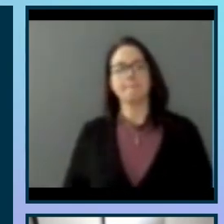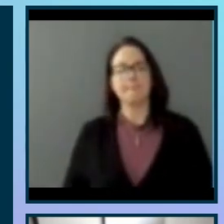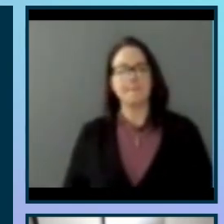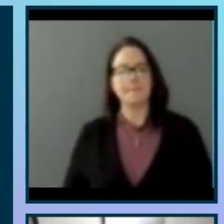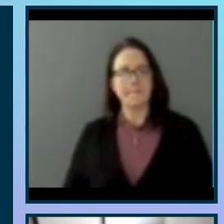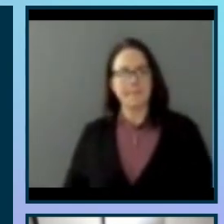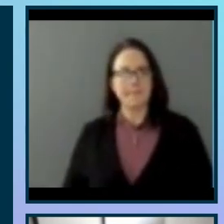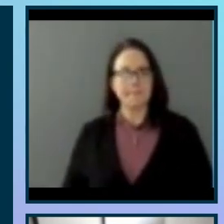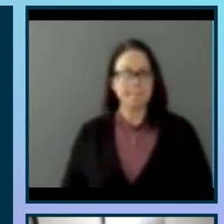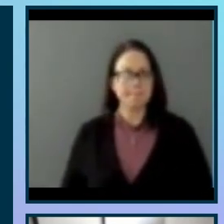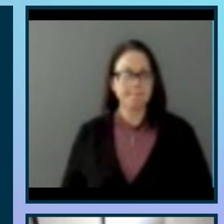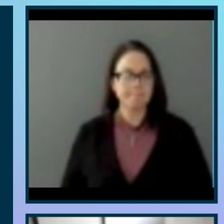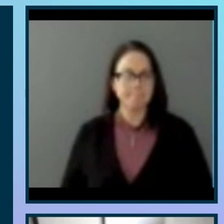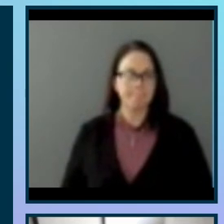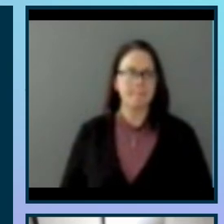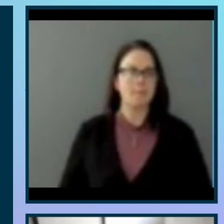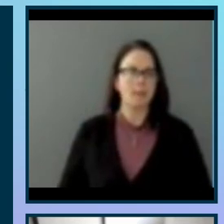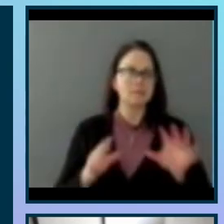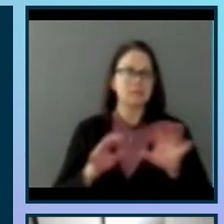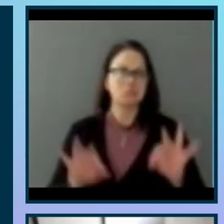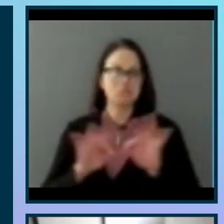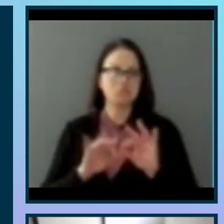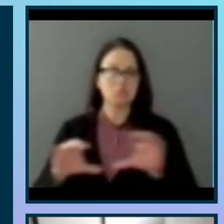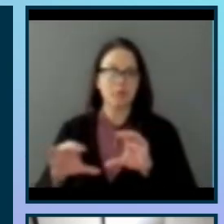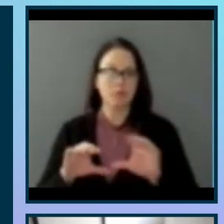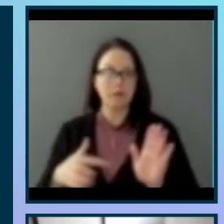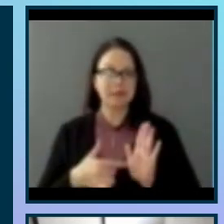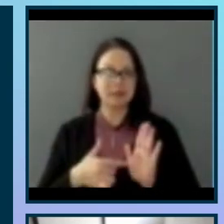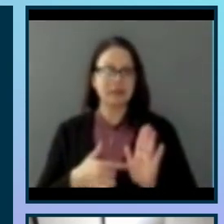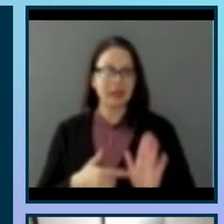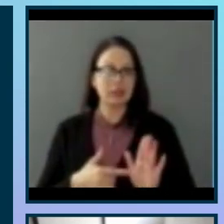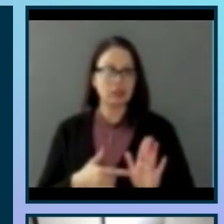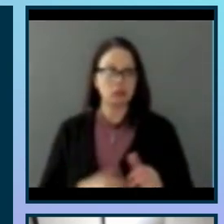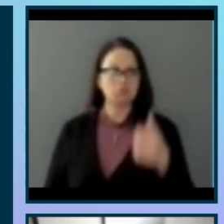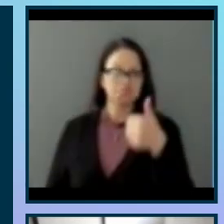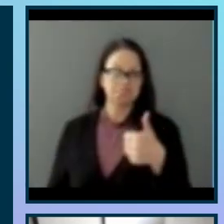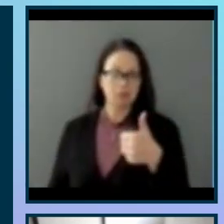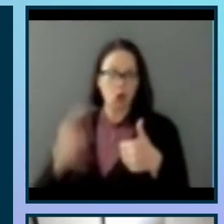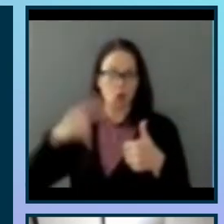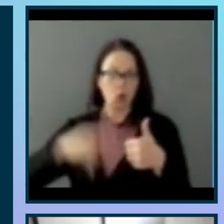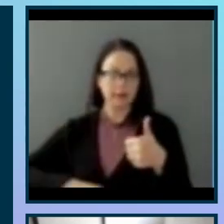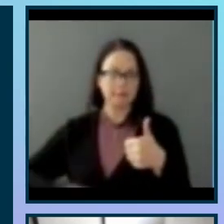Some key performance indicators that we we thought may work are the percentage change in weekly visitors,